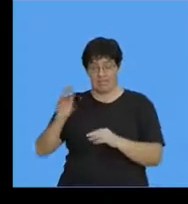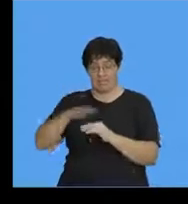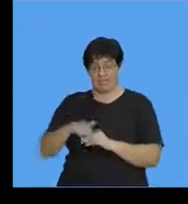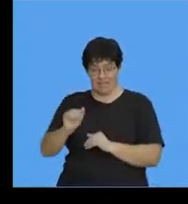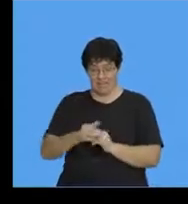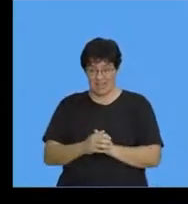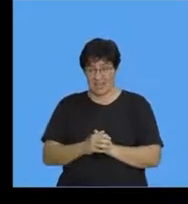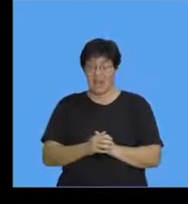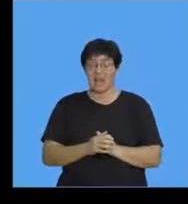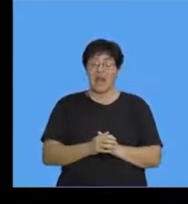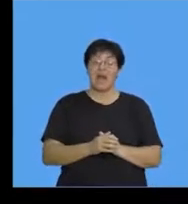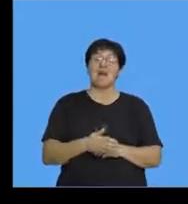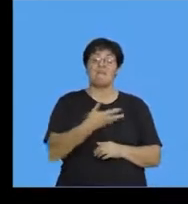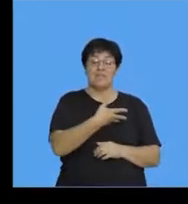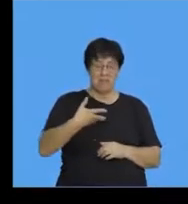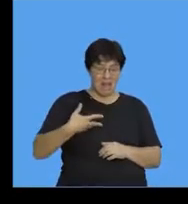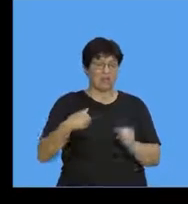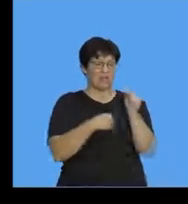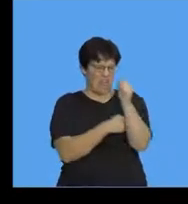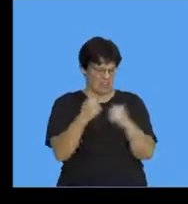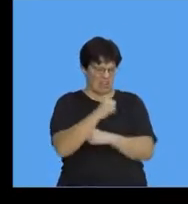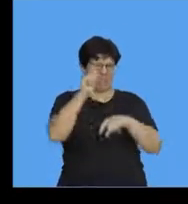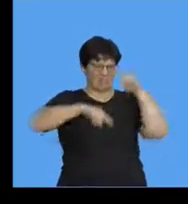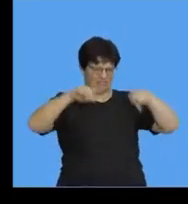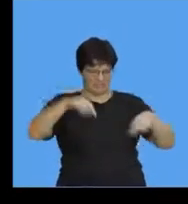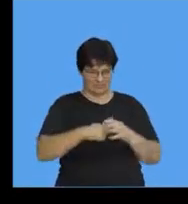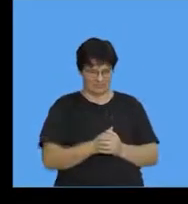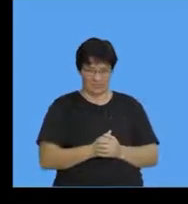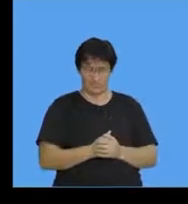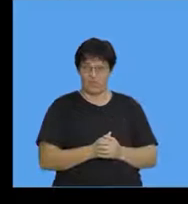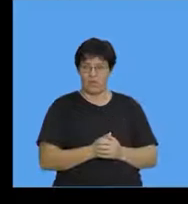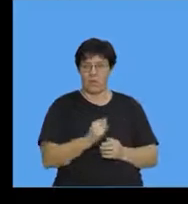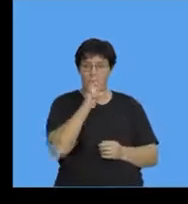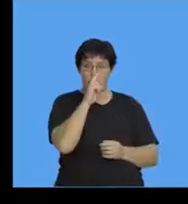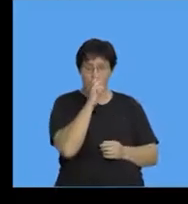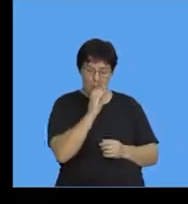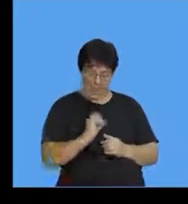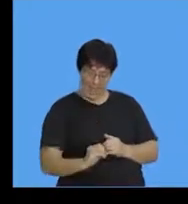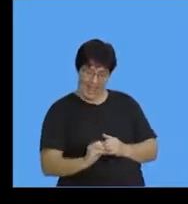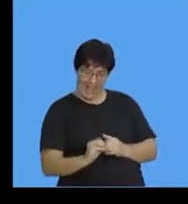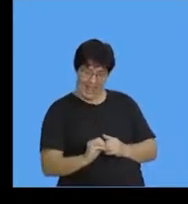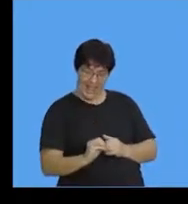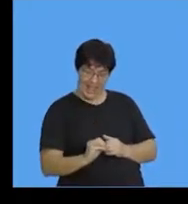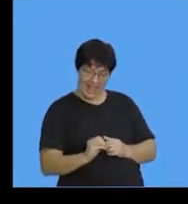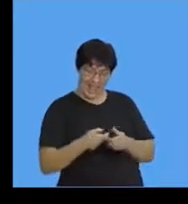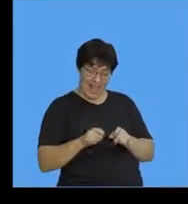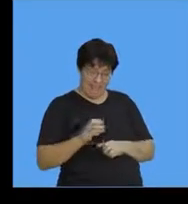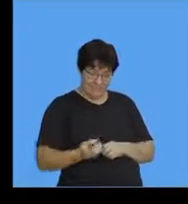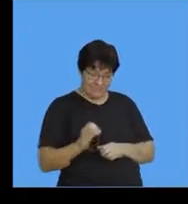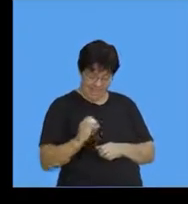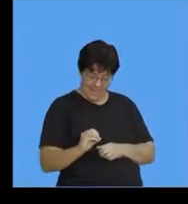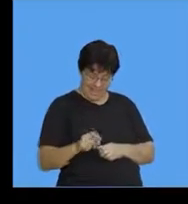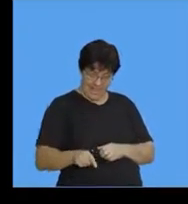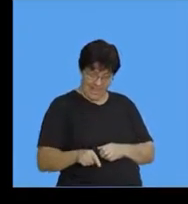variety of structures but basically what happens right you are looking for a little egg there's the egg